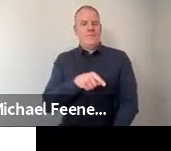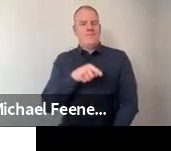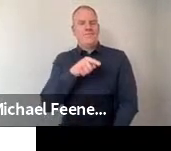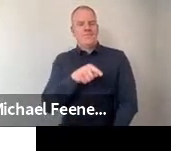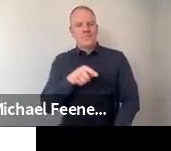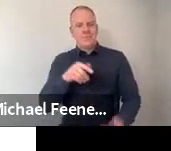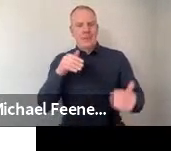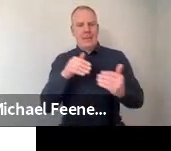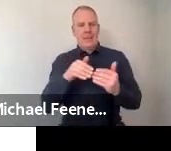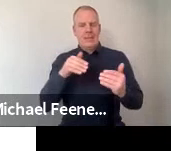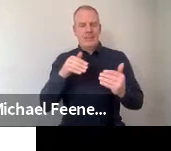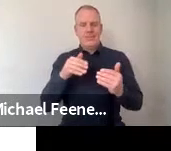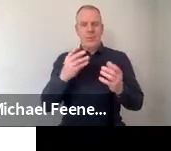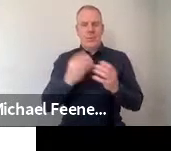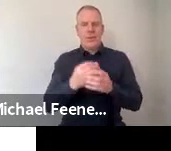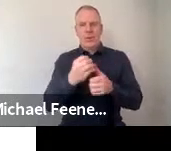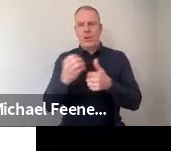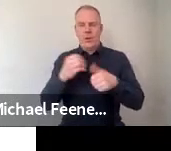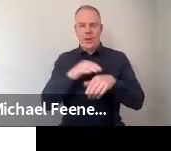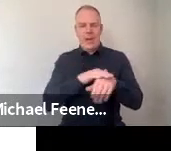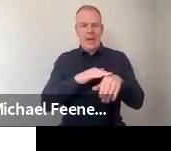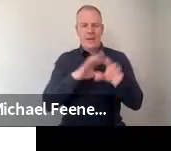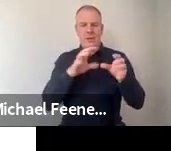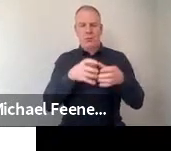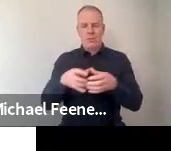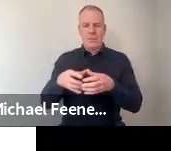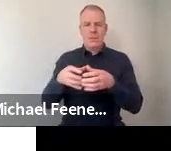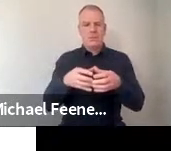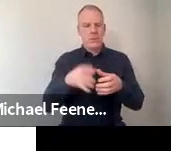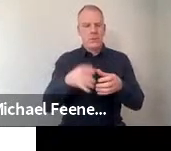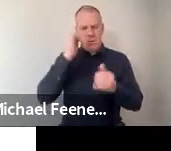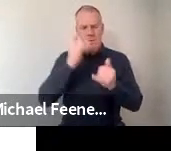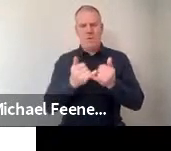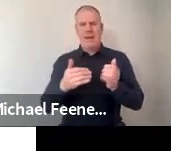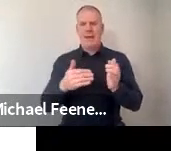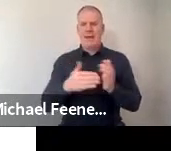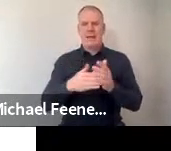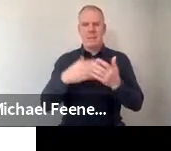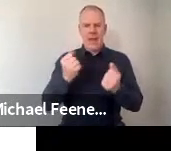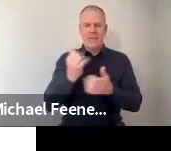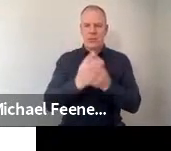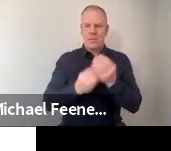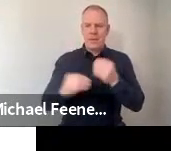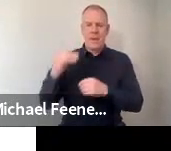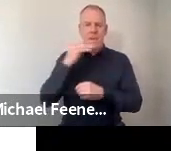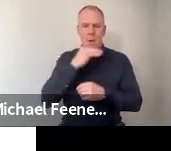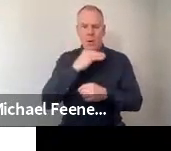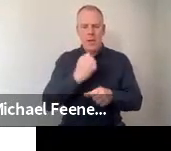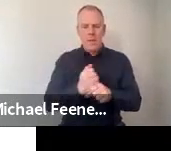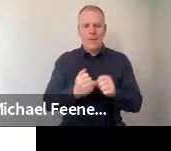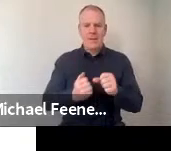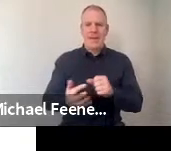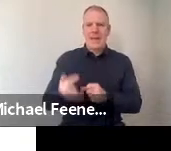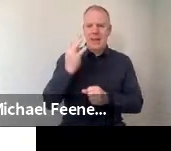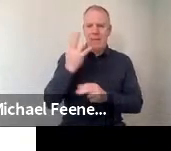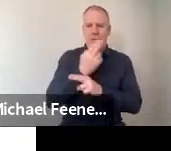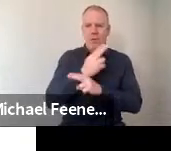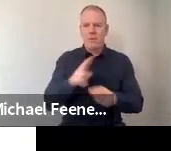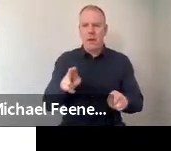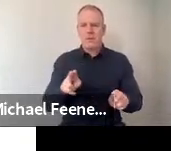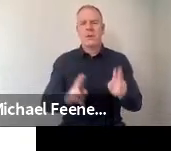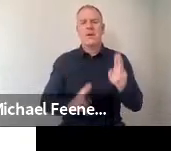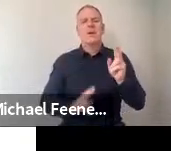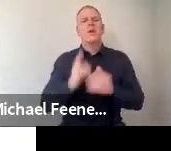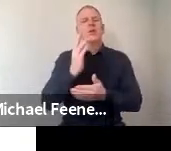so much with the other ethnic groups suggests that there is something important to look at here about whether certain